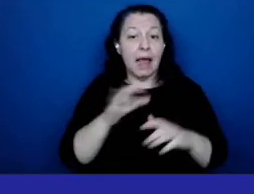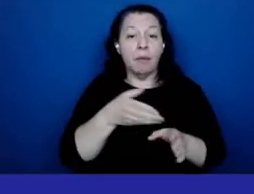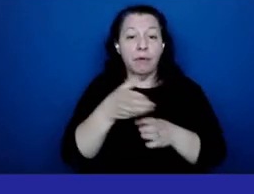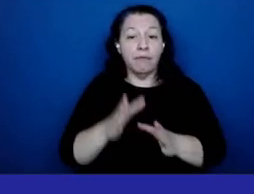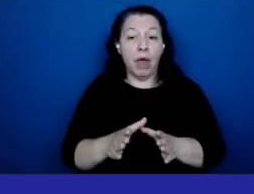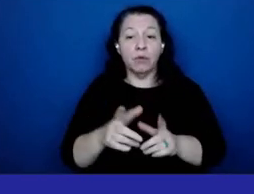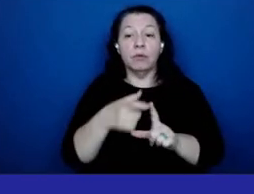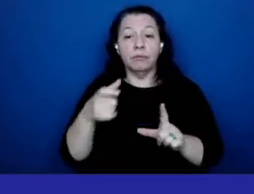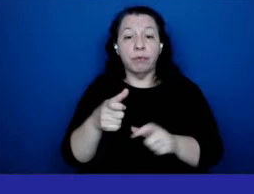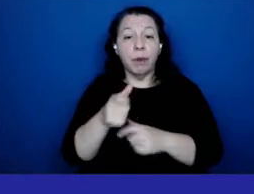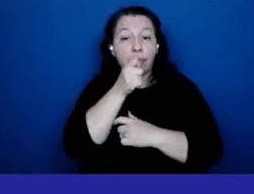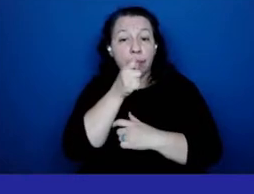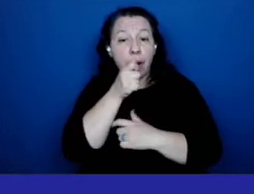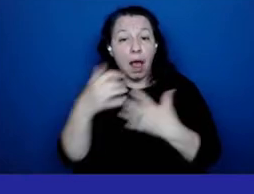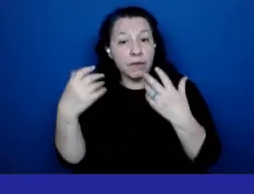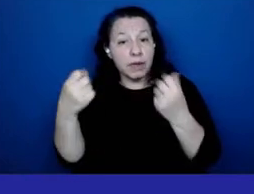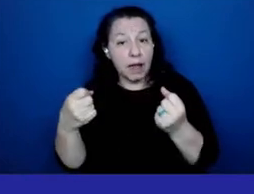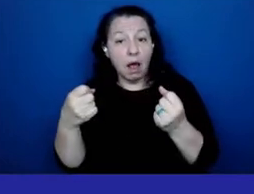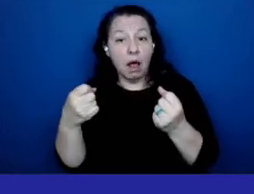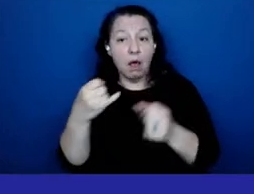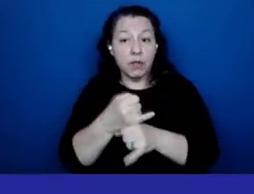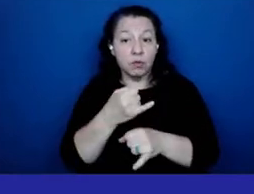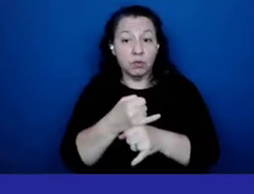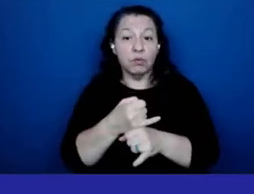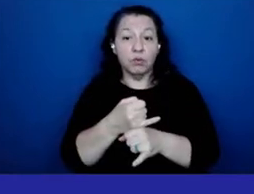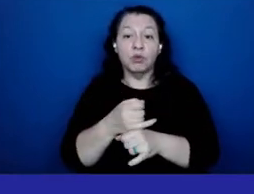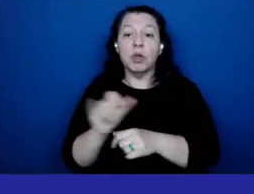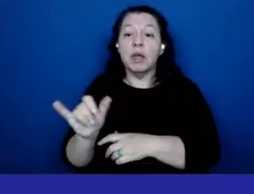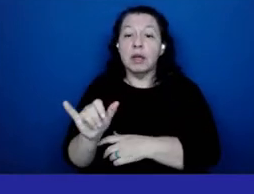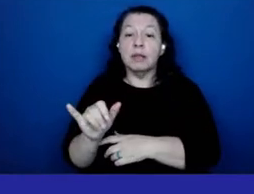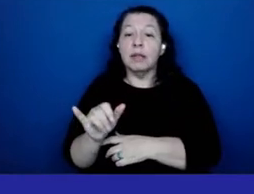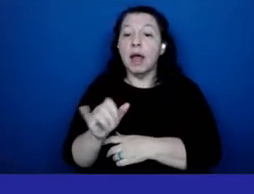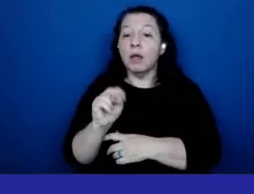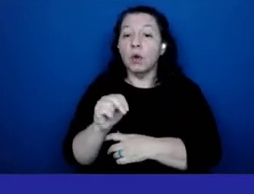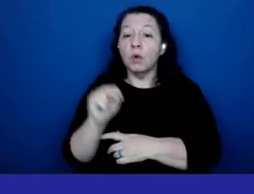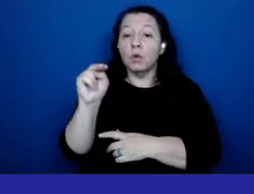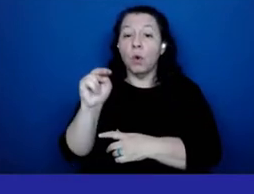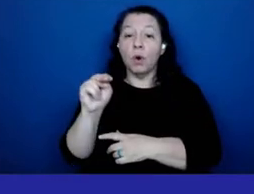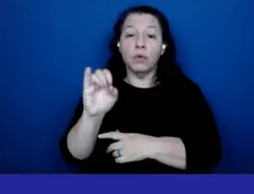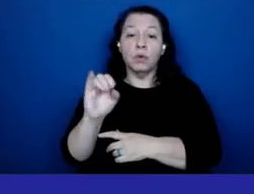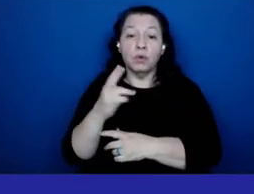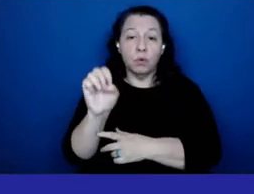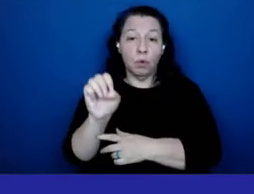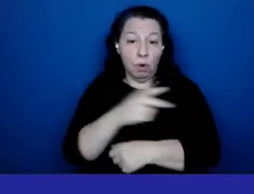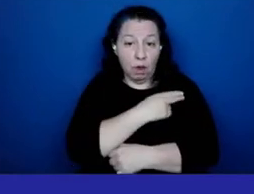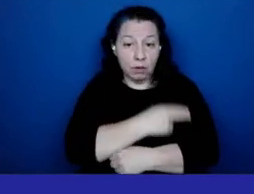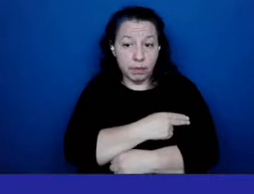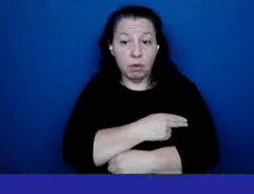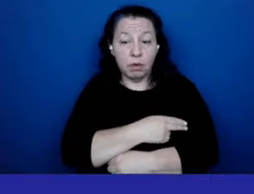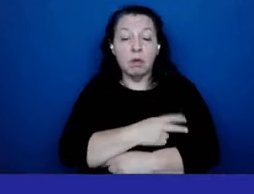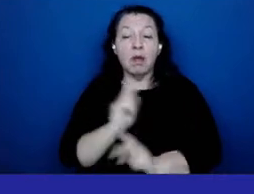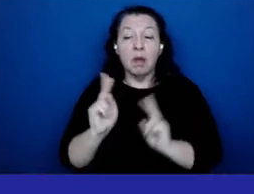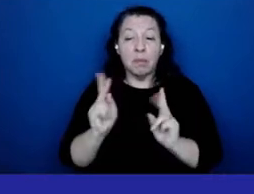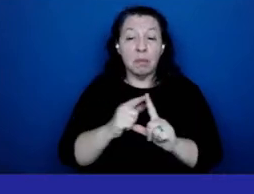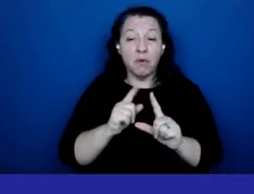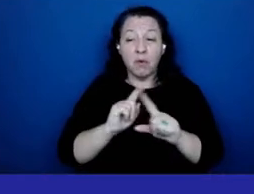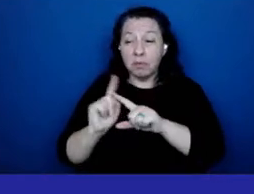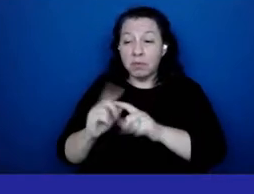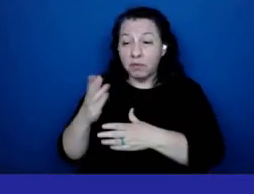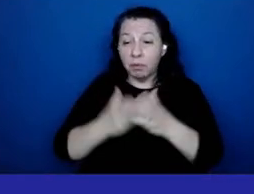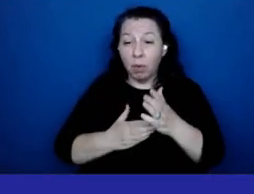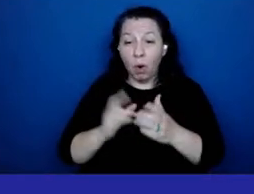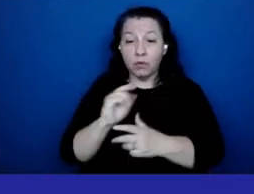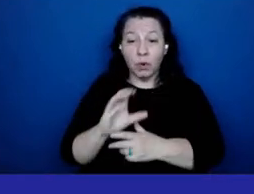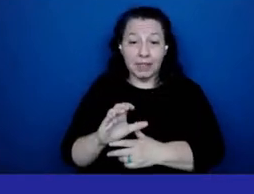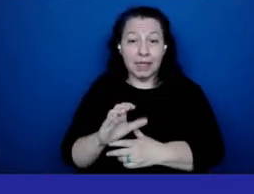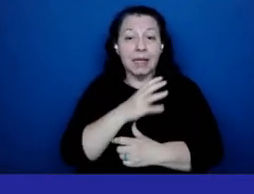from private health institution like north shore hospital residents from various parts of new york city and